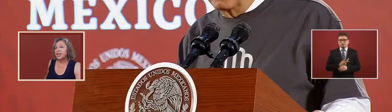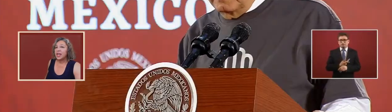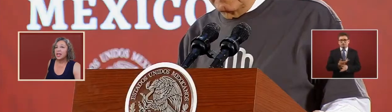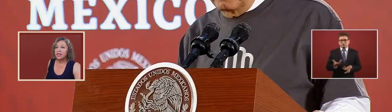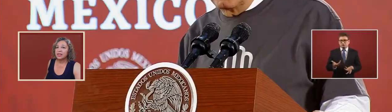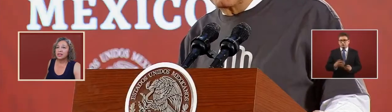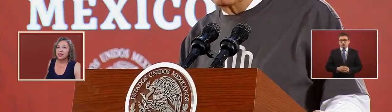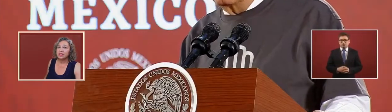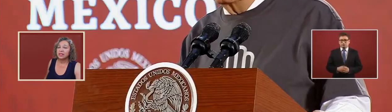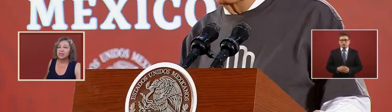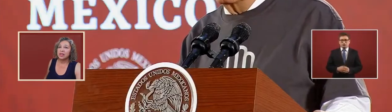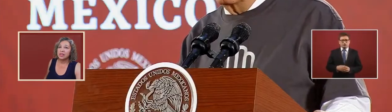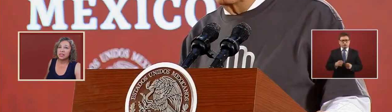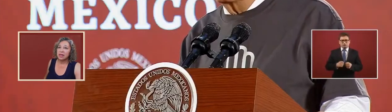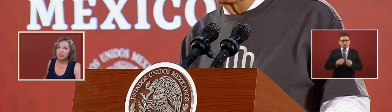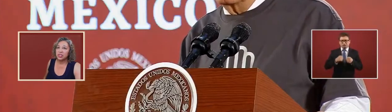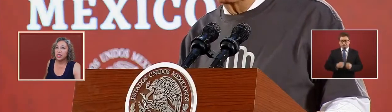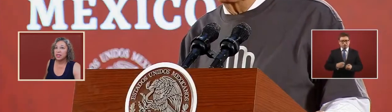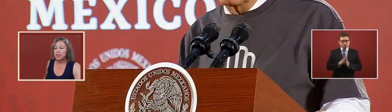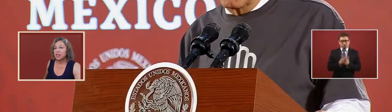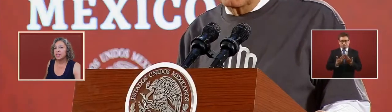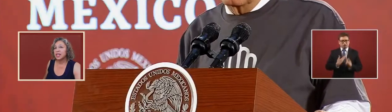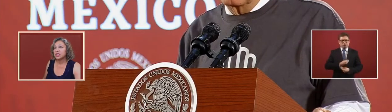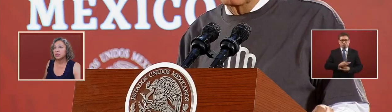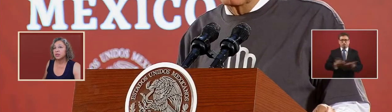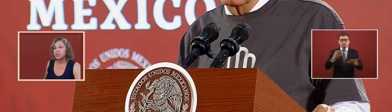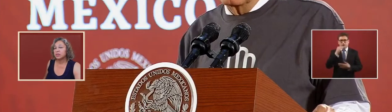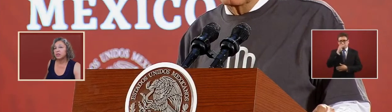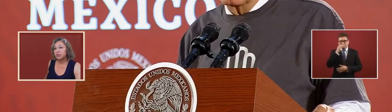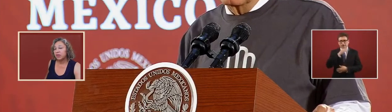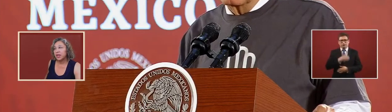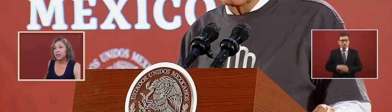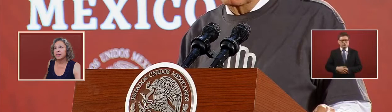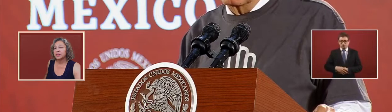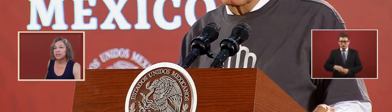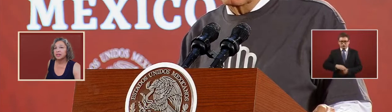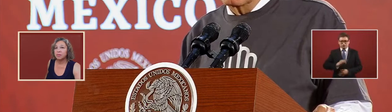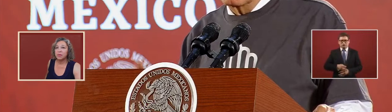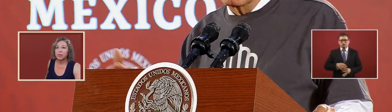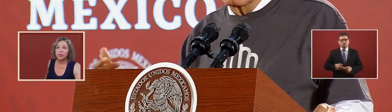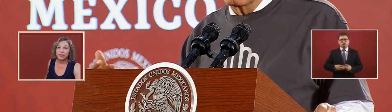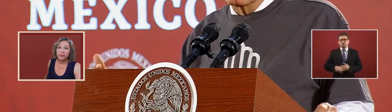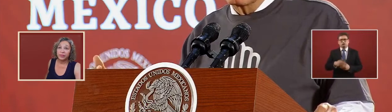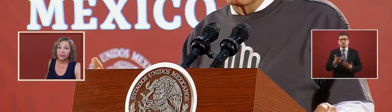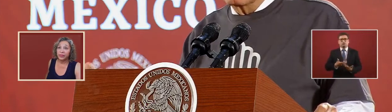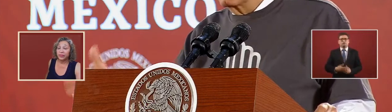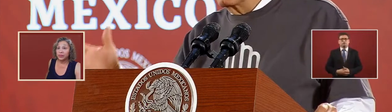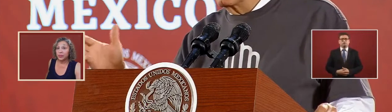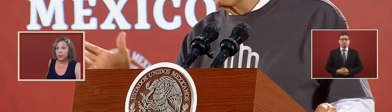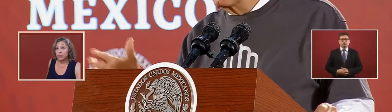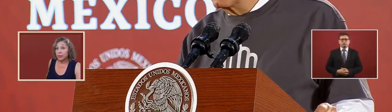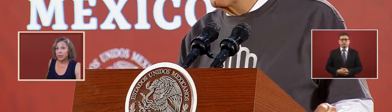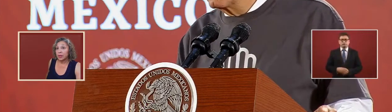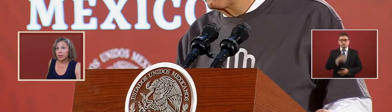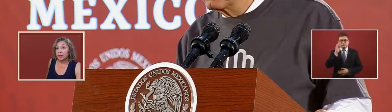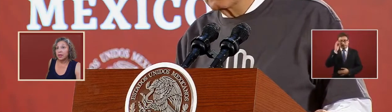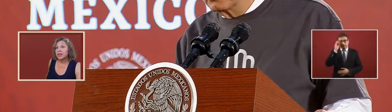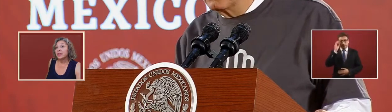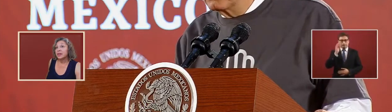they gained establishing the textbooks free to the people so